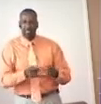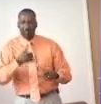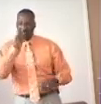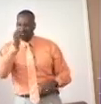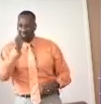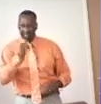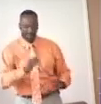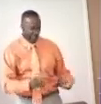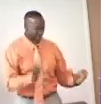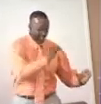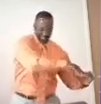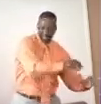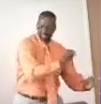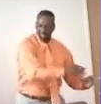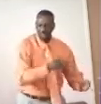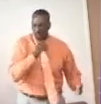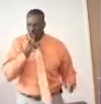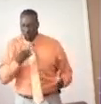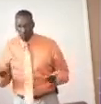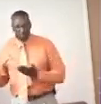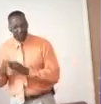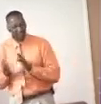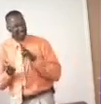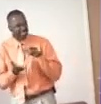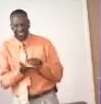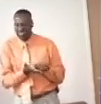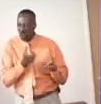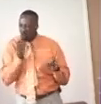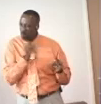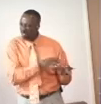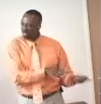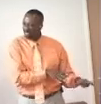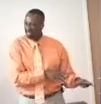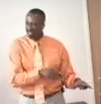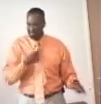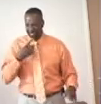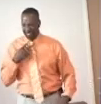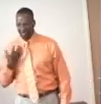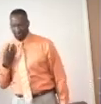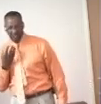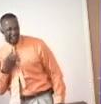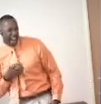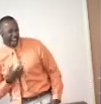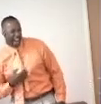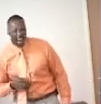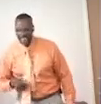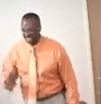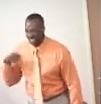you know, alcohol. mean like, dang, who was carrying that on the plane? Dang.